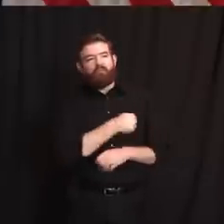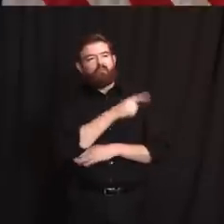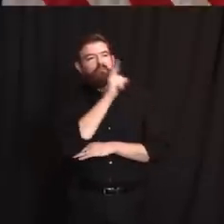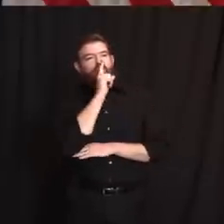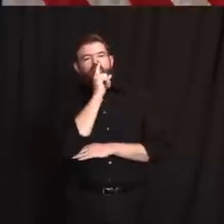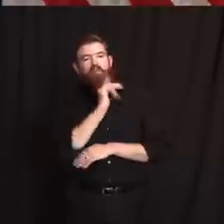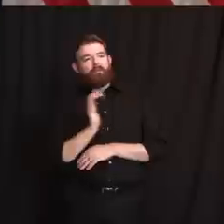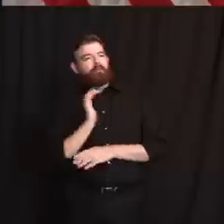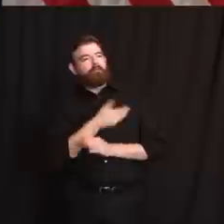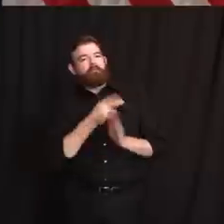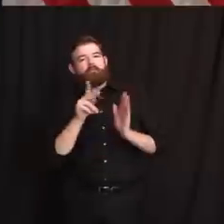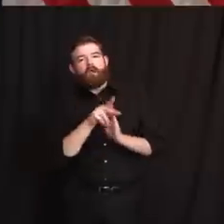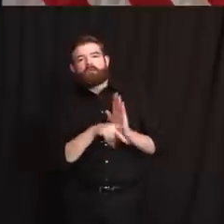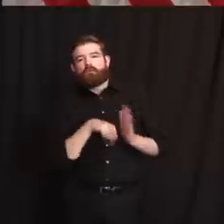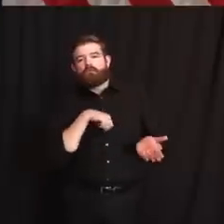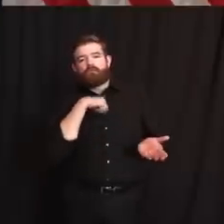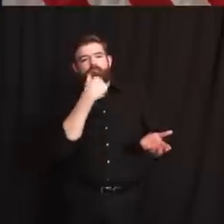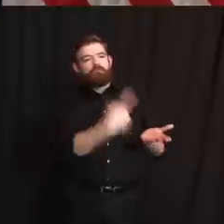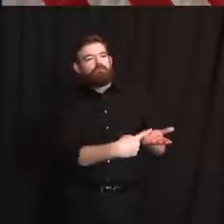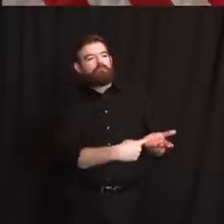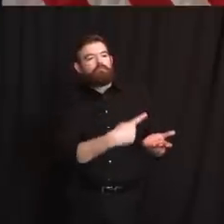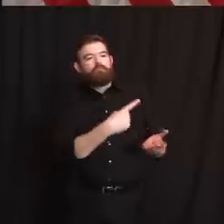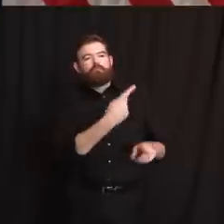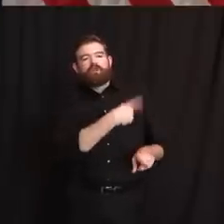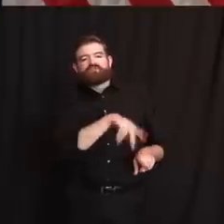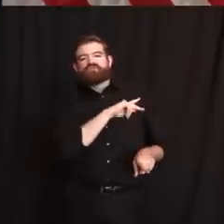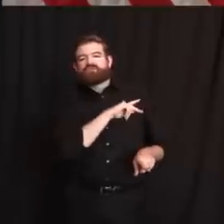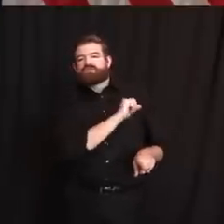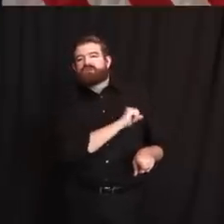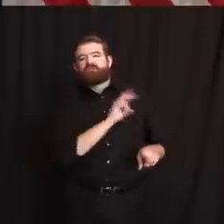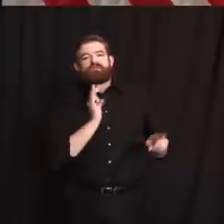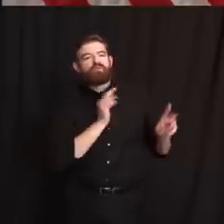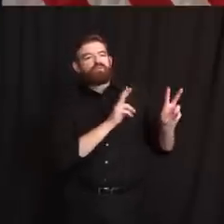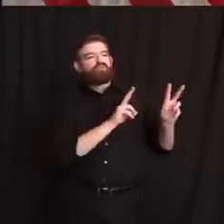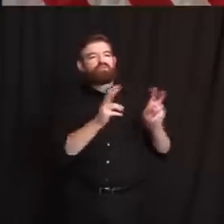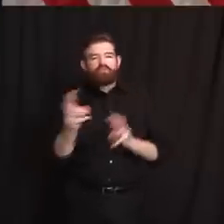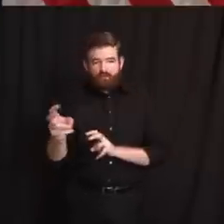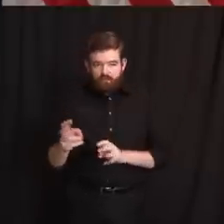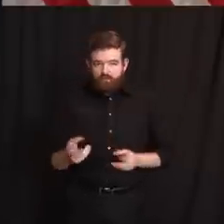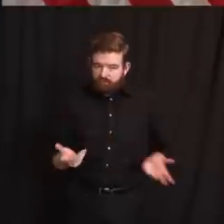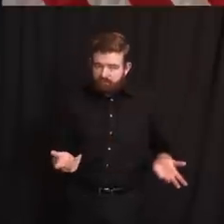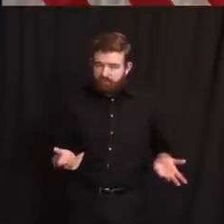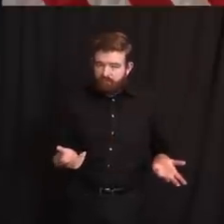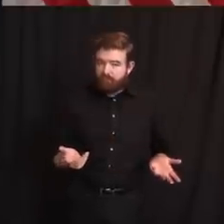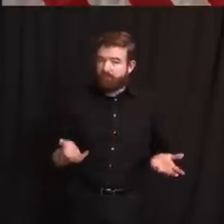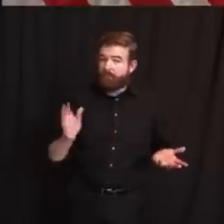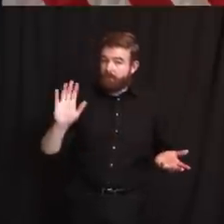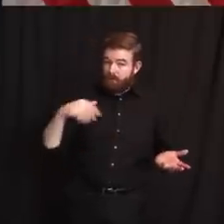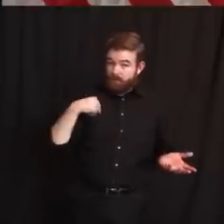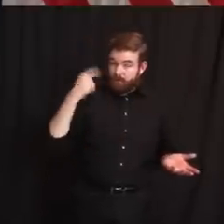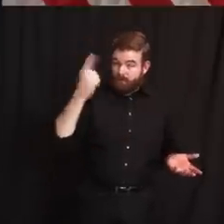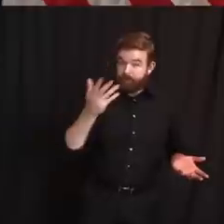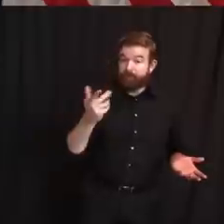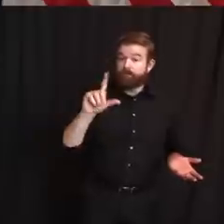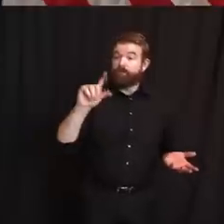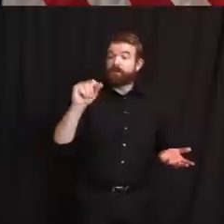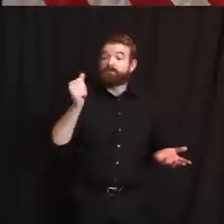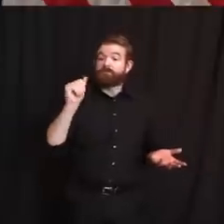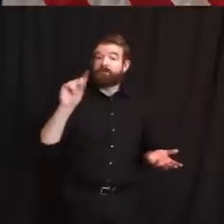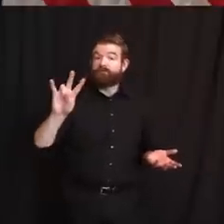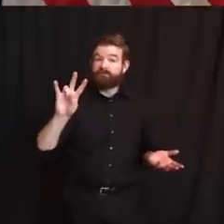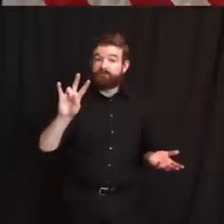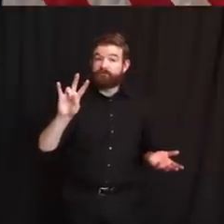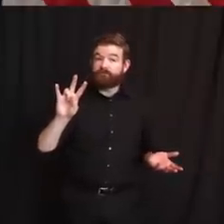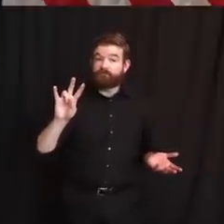discuss personnel issues. I'm wondering if this was 2017 and we were in the midst of the pandemic